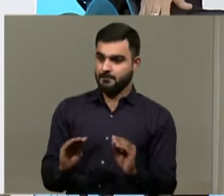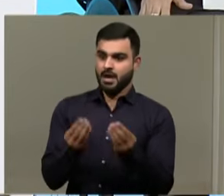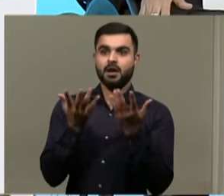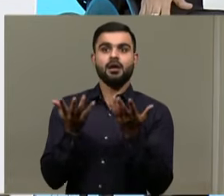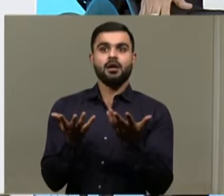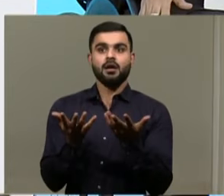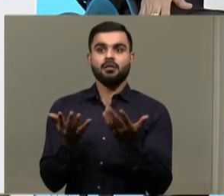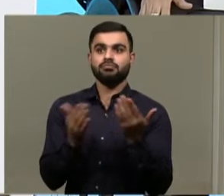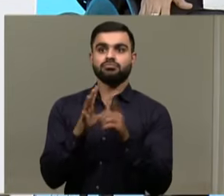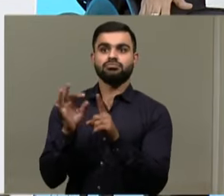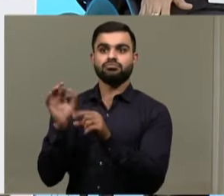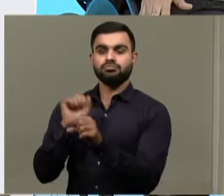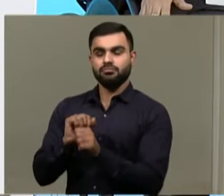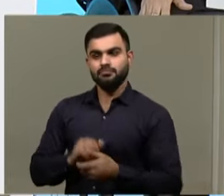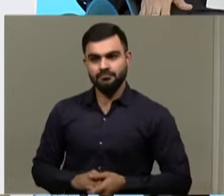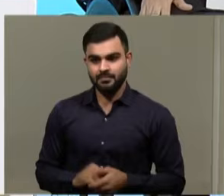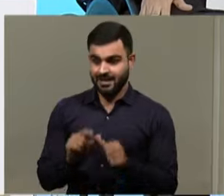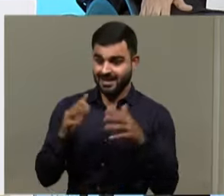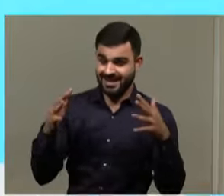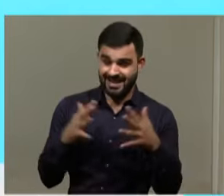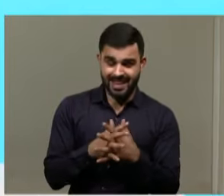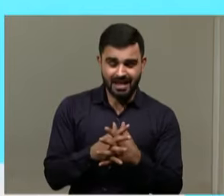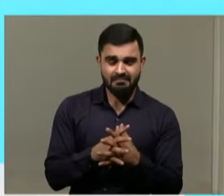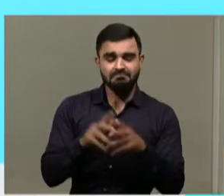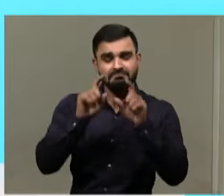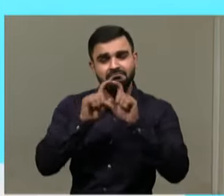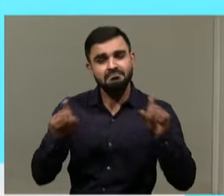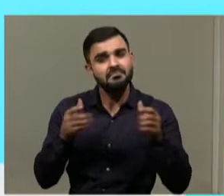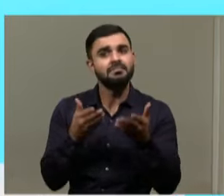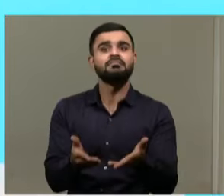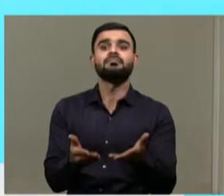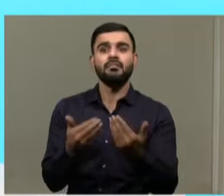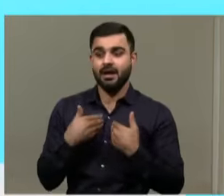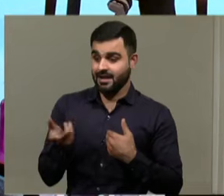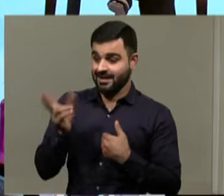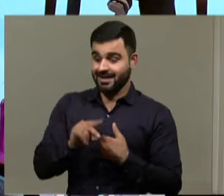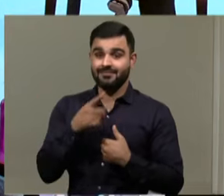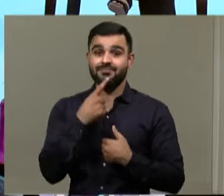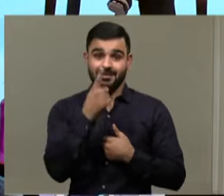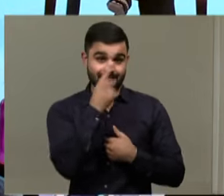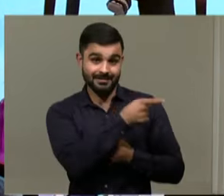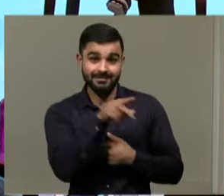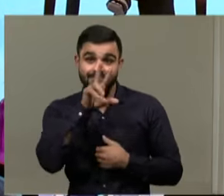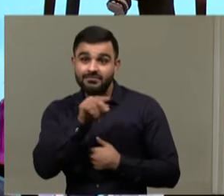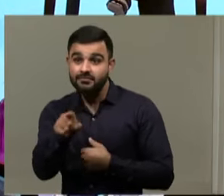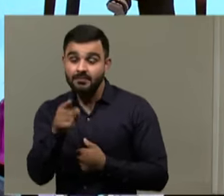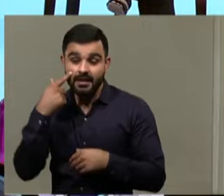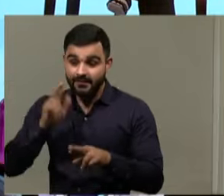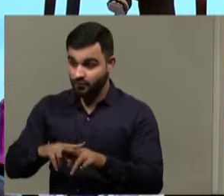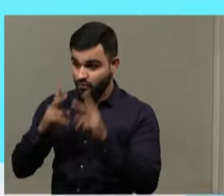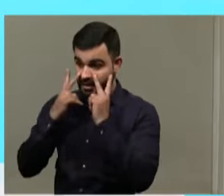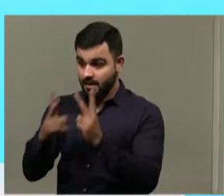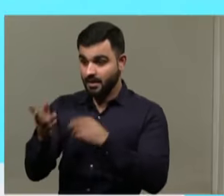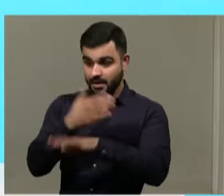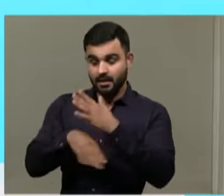facility. And the law is very clear, you know. And again, like Ma'am was saying, when you look at disability,